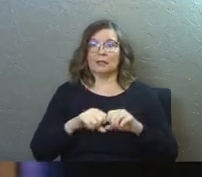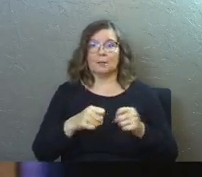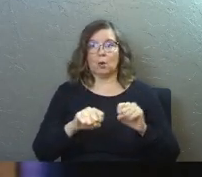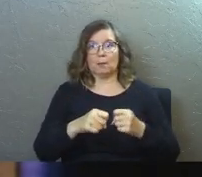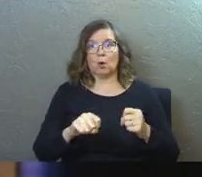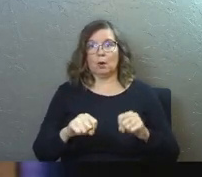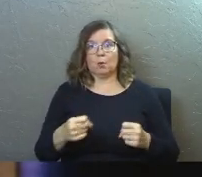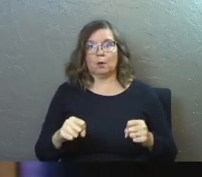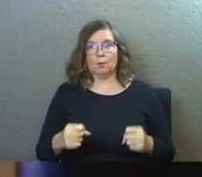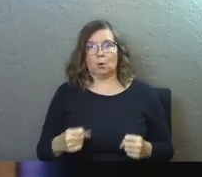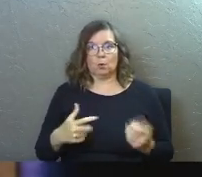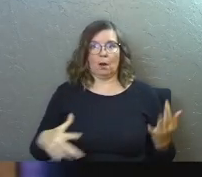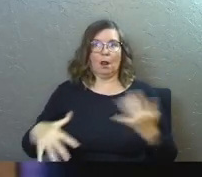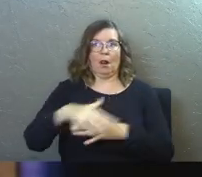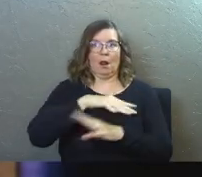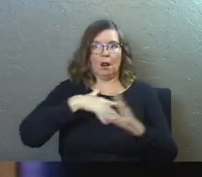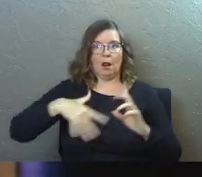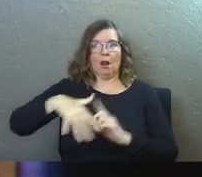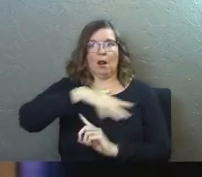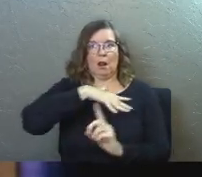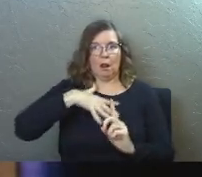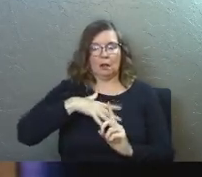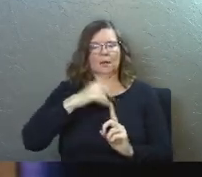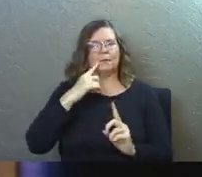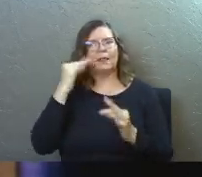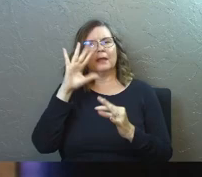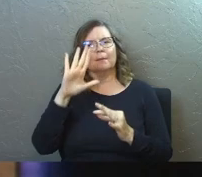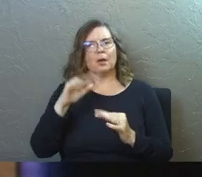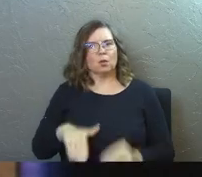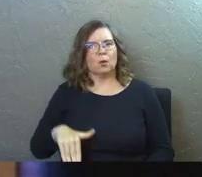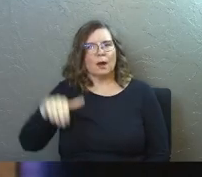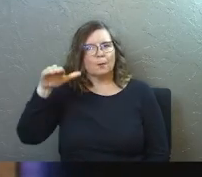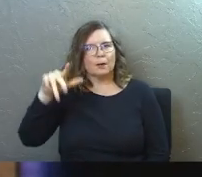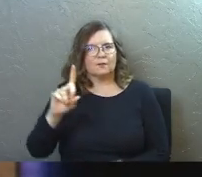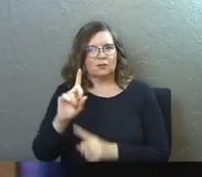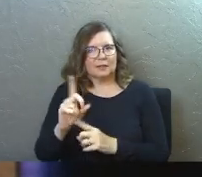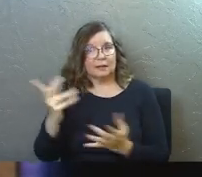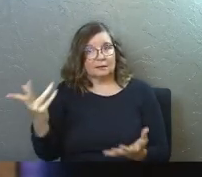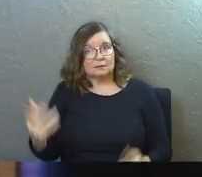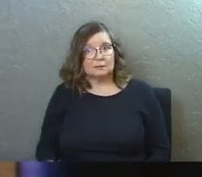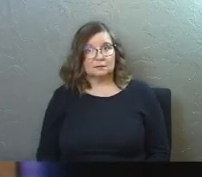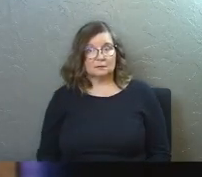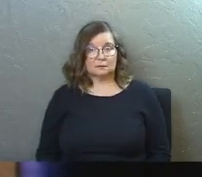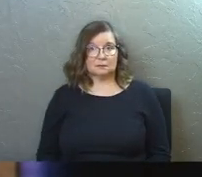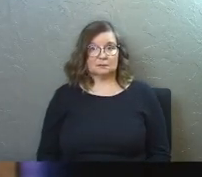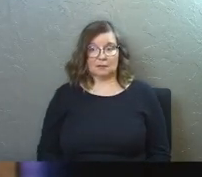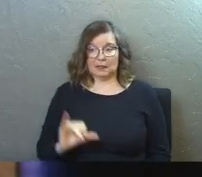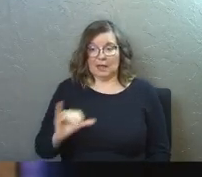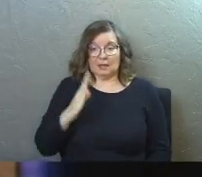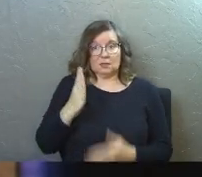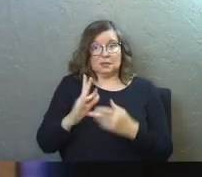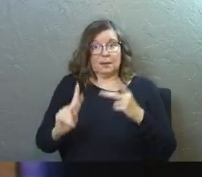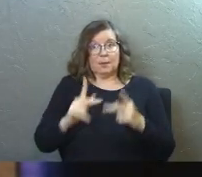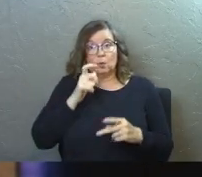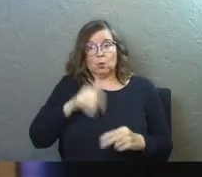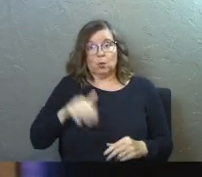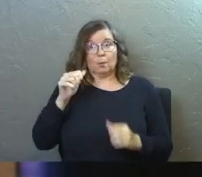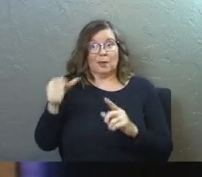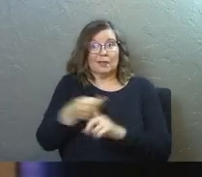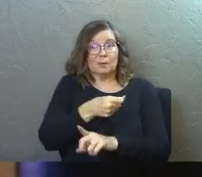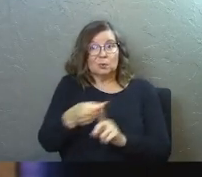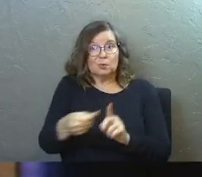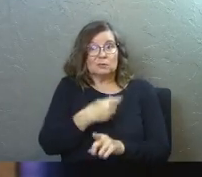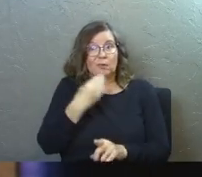are broken in this world that surround you. But think about your upbringing for a second. Like, there are some folks who grew up with